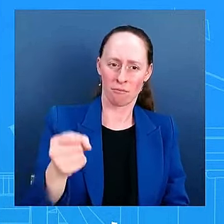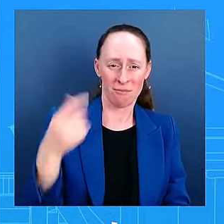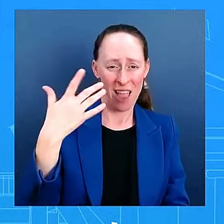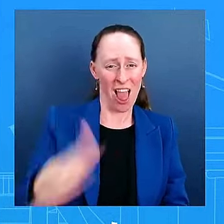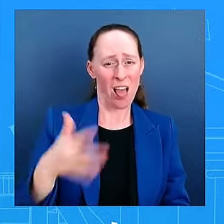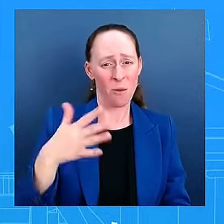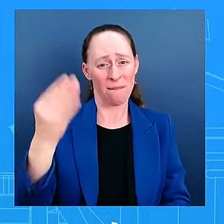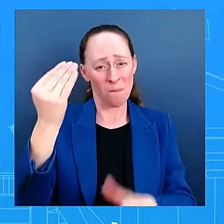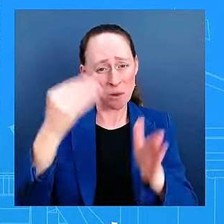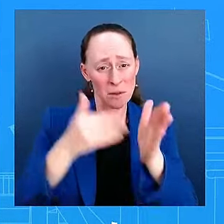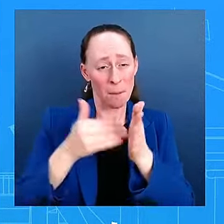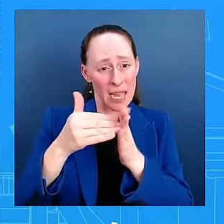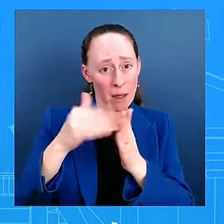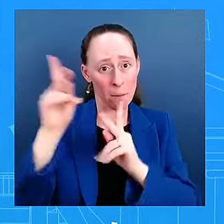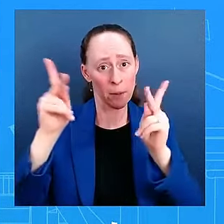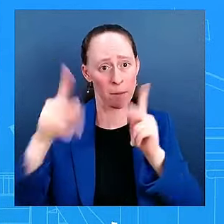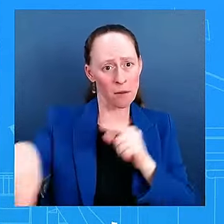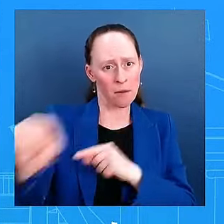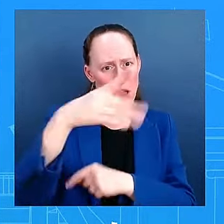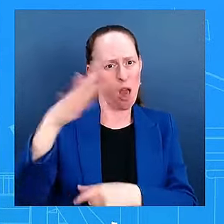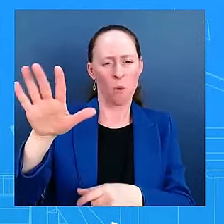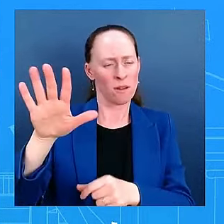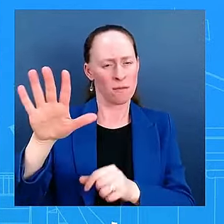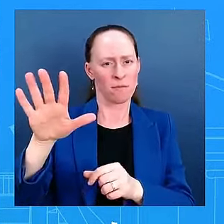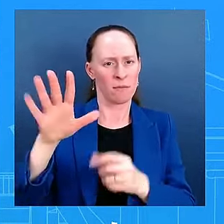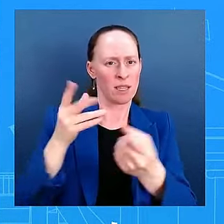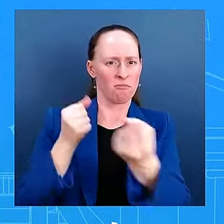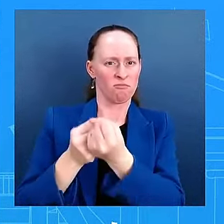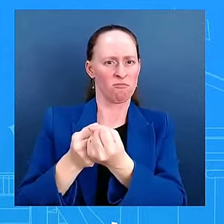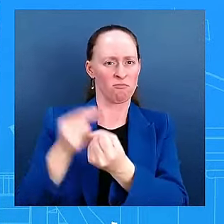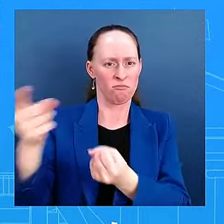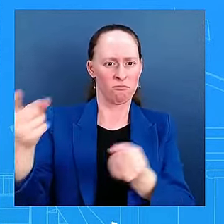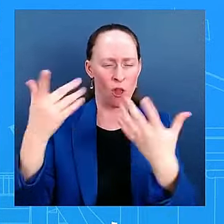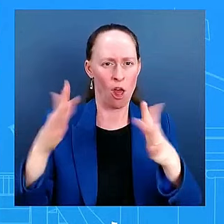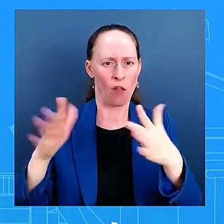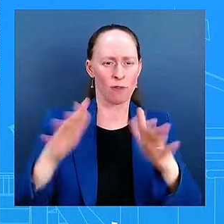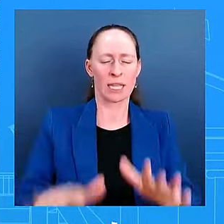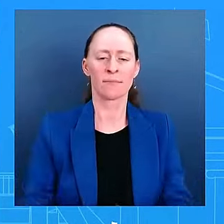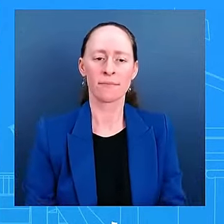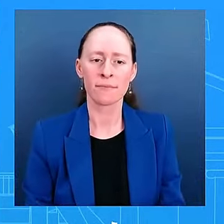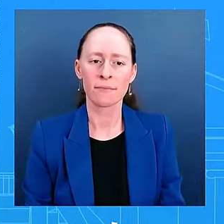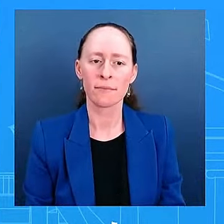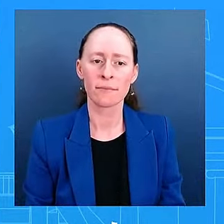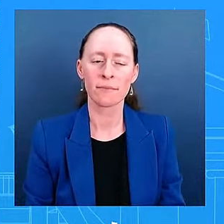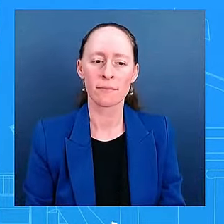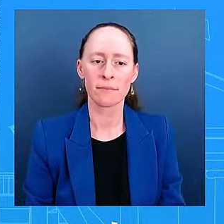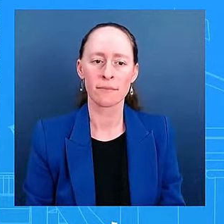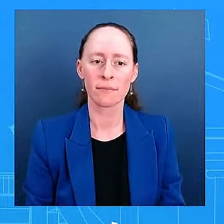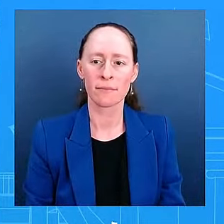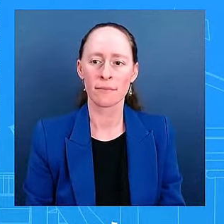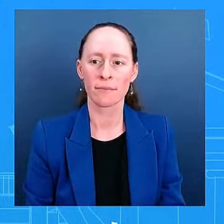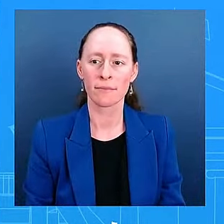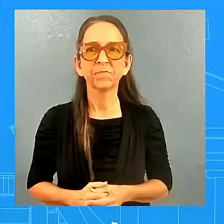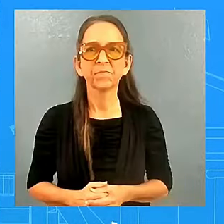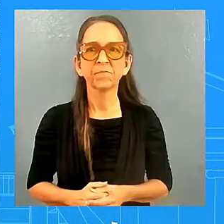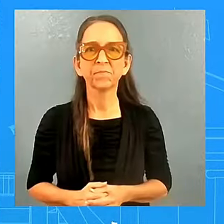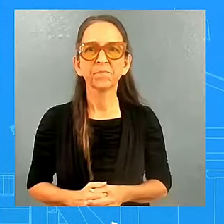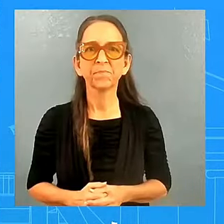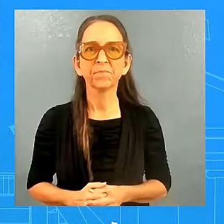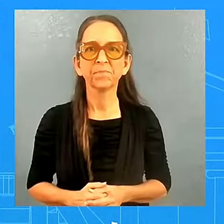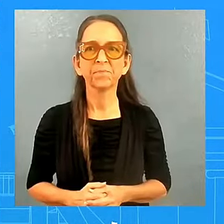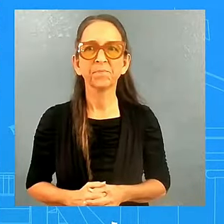But around that time in 2023, the president's team also very firmly encouraged other